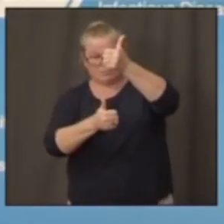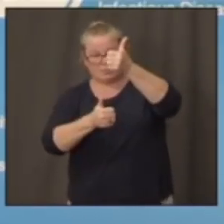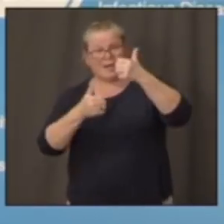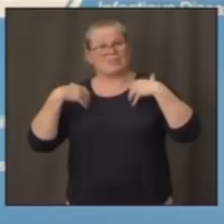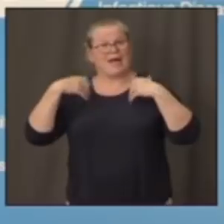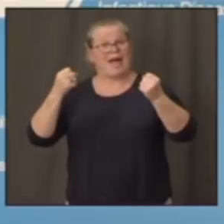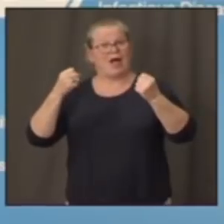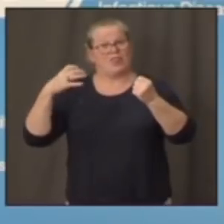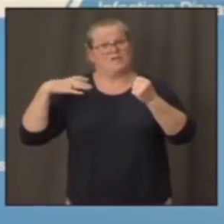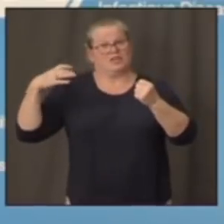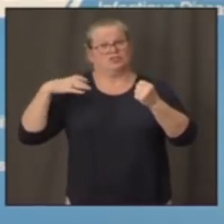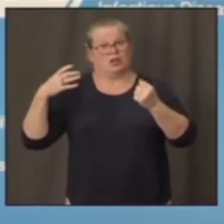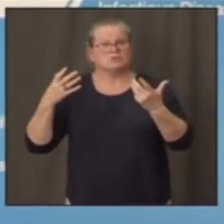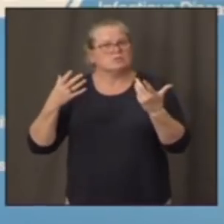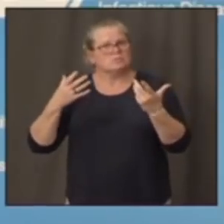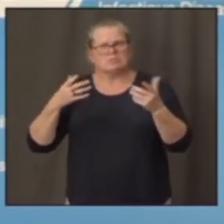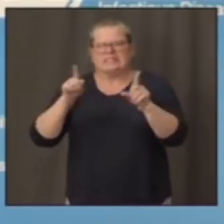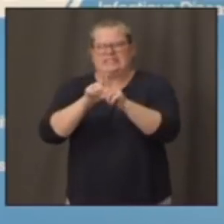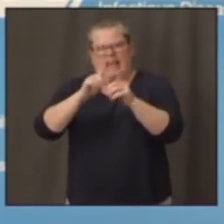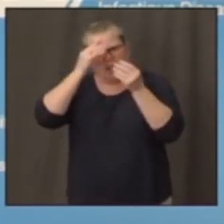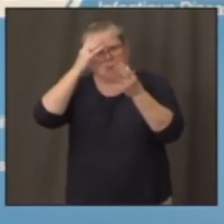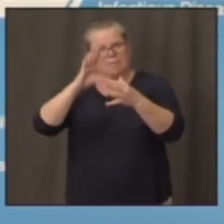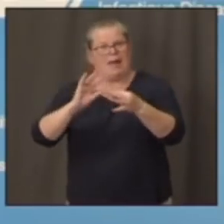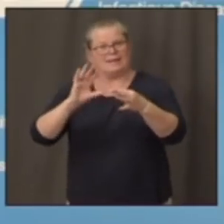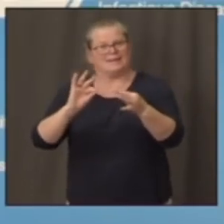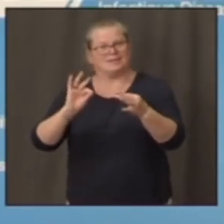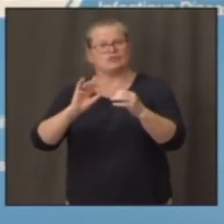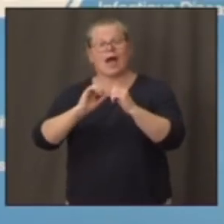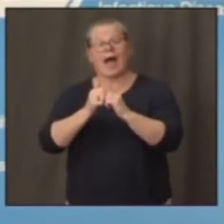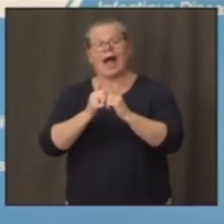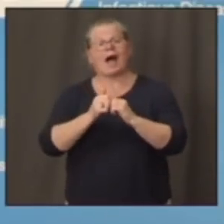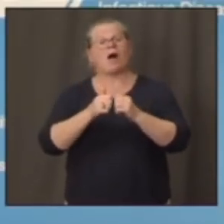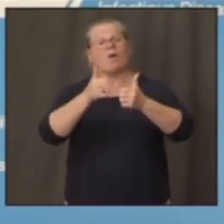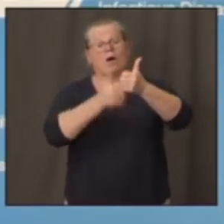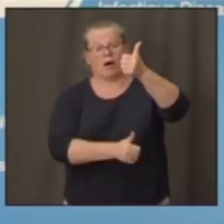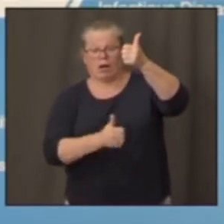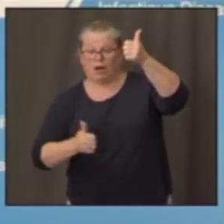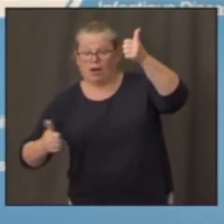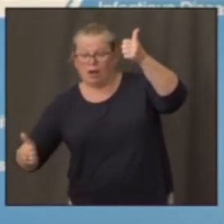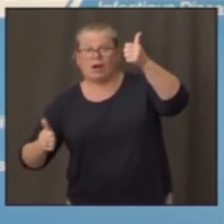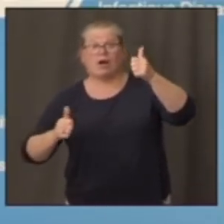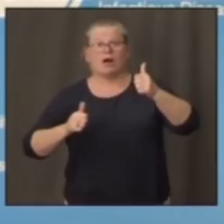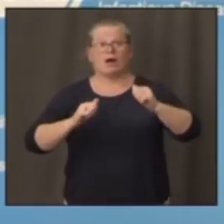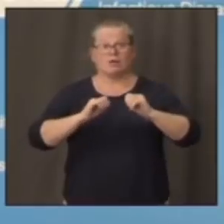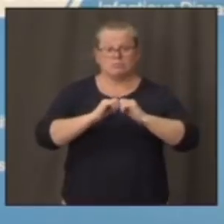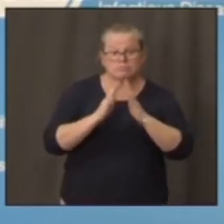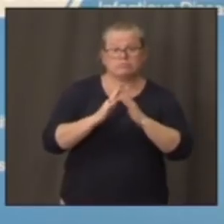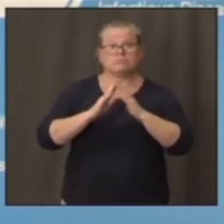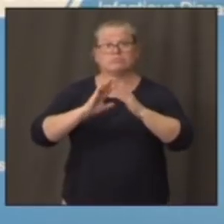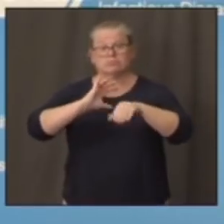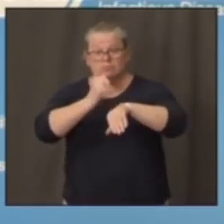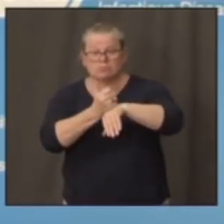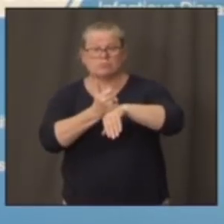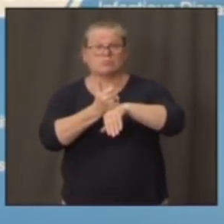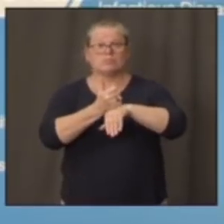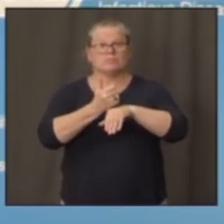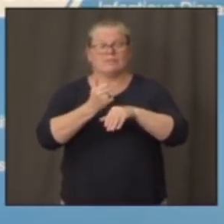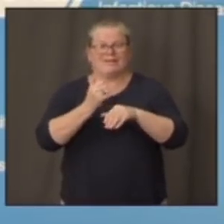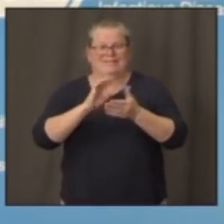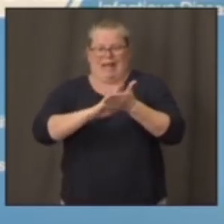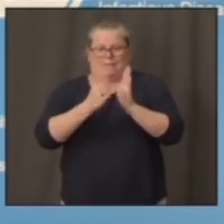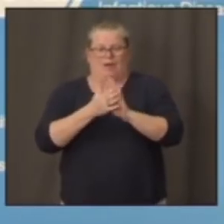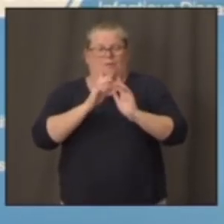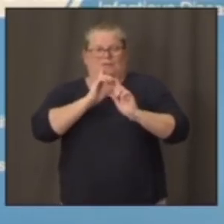it one way or the other. Then you get into the issue of mandating, and I'm not sure what enforcement of mandates